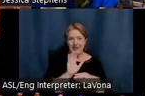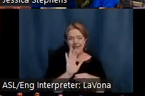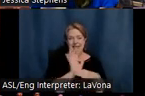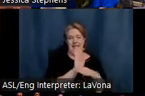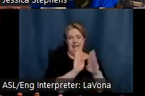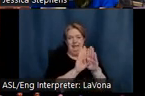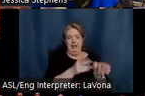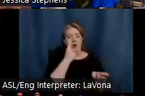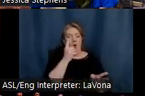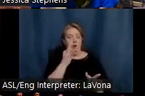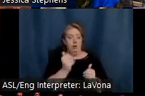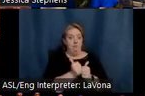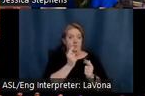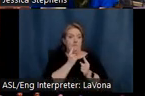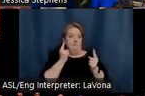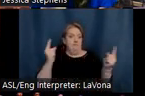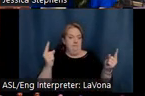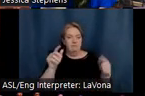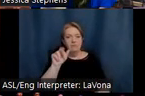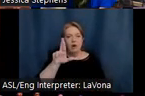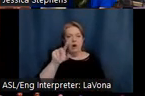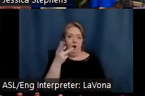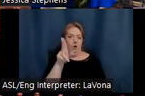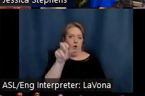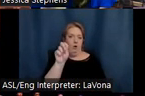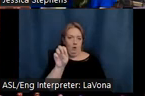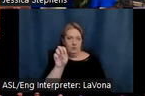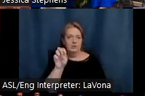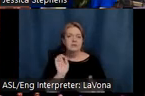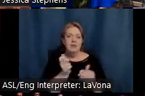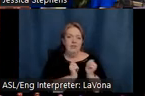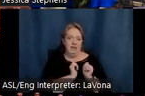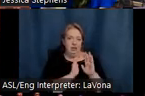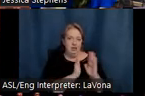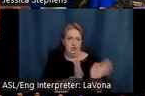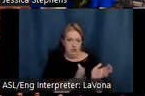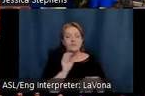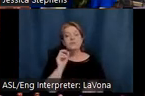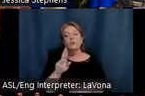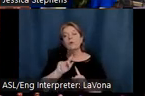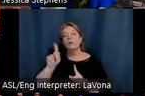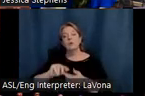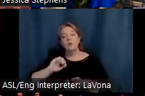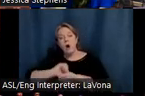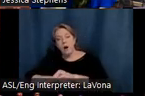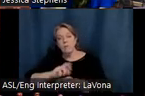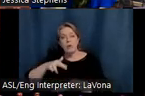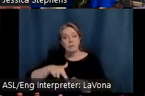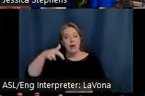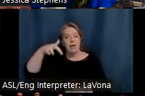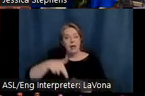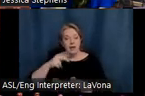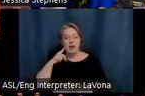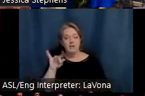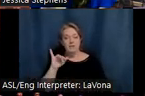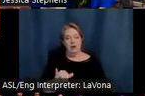prestigious art house theaters, or an opera or ballet at the acclaimed Jacobs School